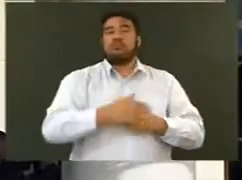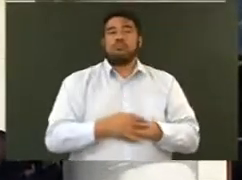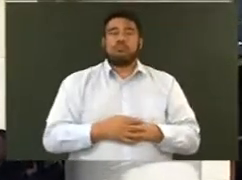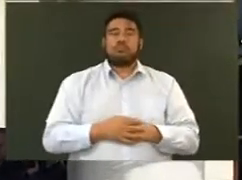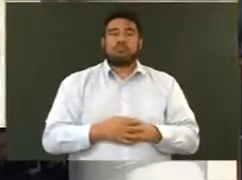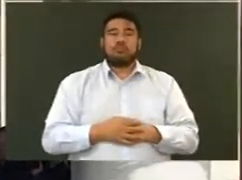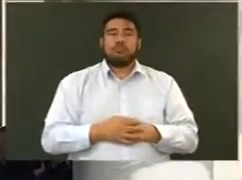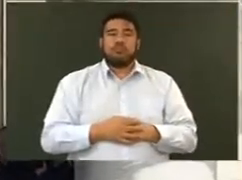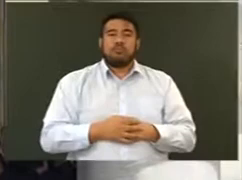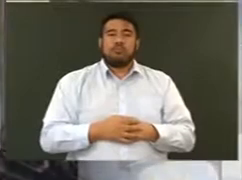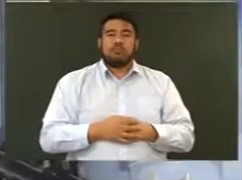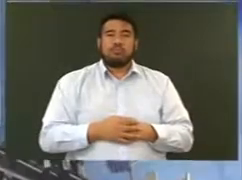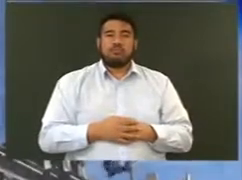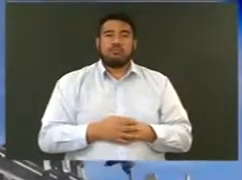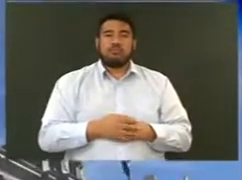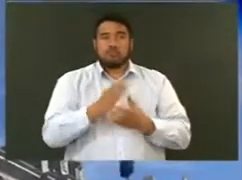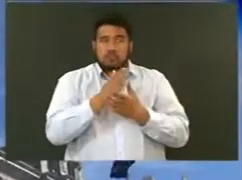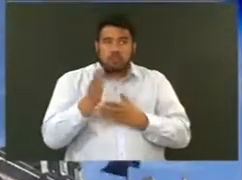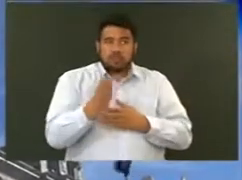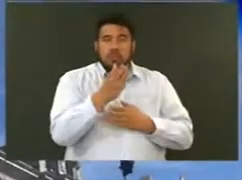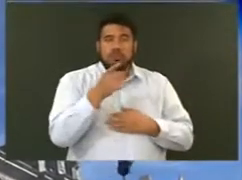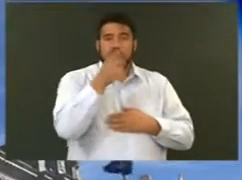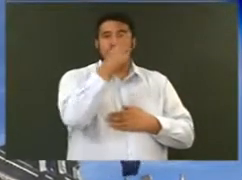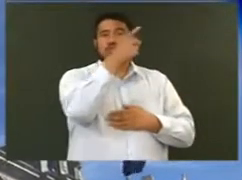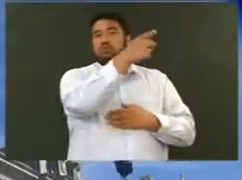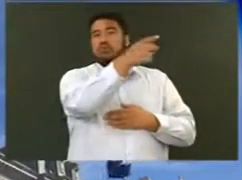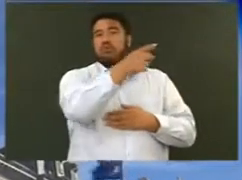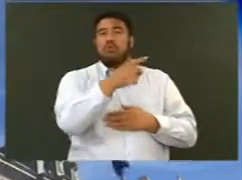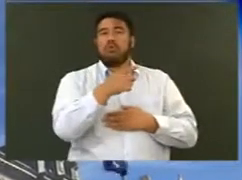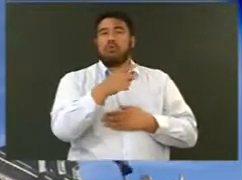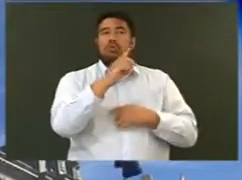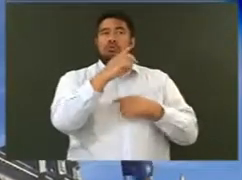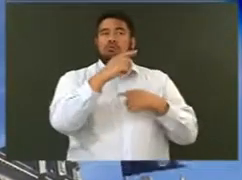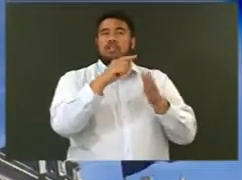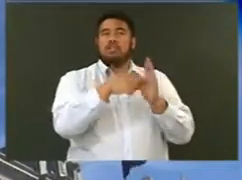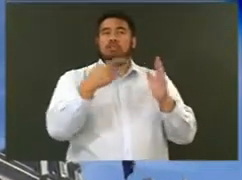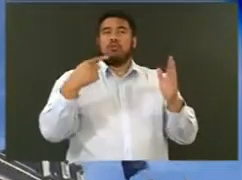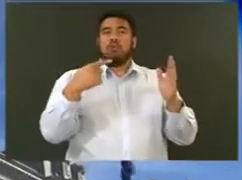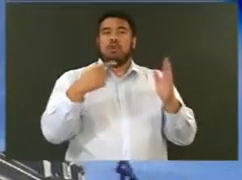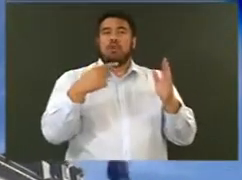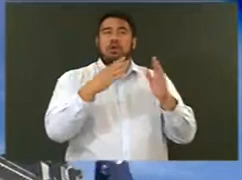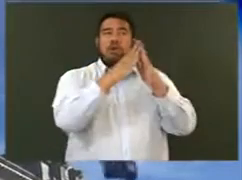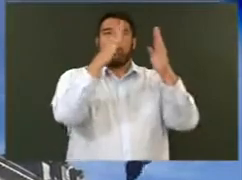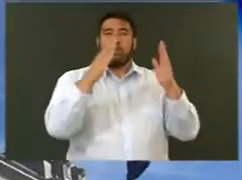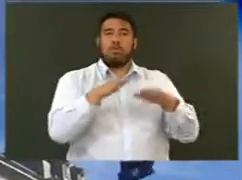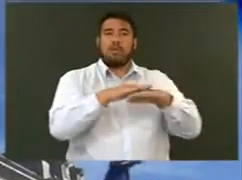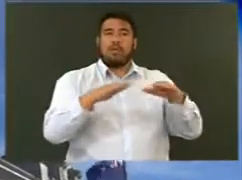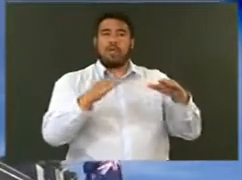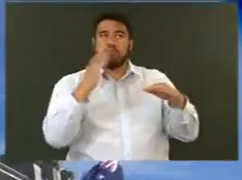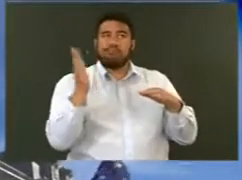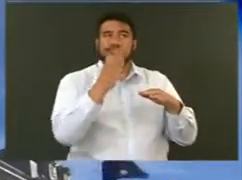ngā hawaiki o tātou mātua tūpuna. Hawaiki nui, hawaiki rea, hawaiki hāmama. Ngā reira,